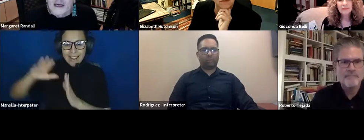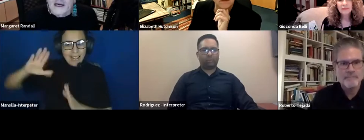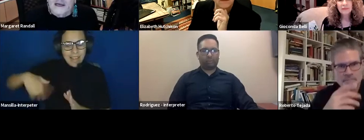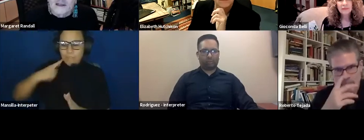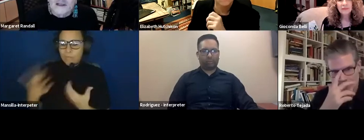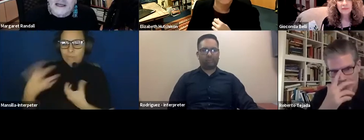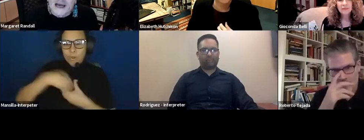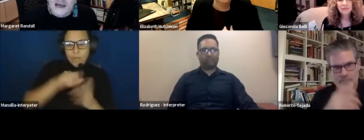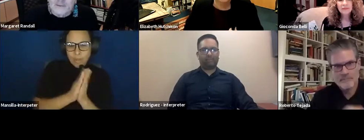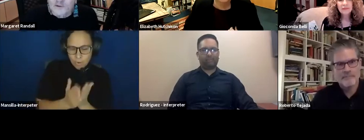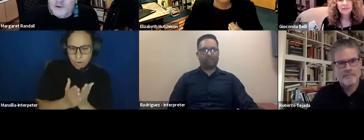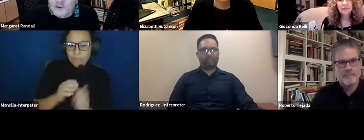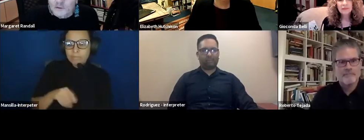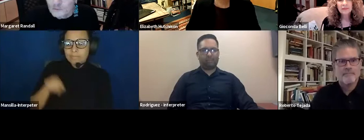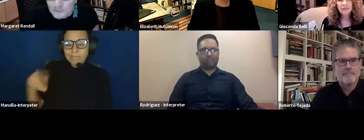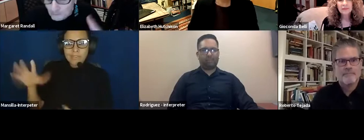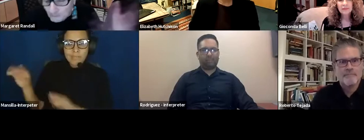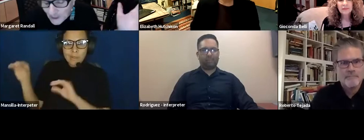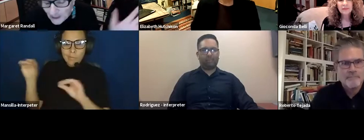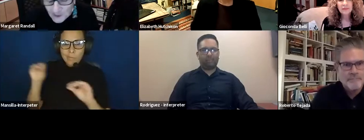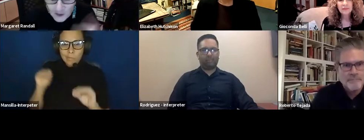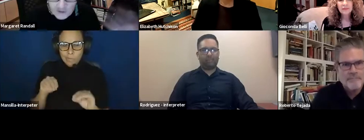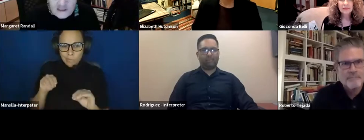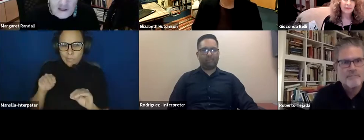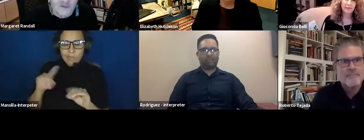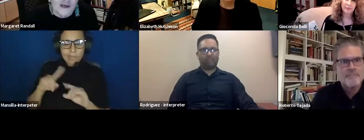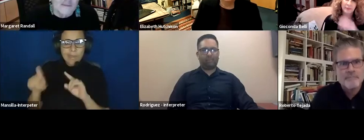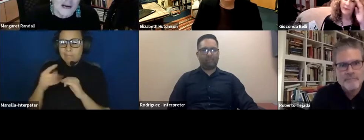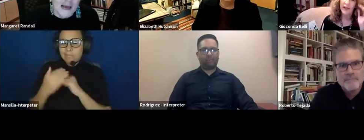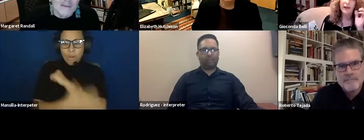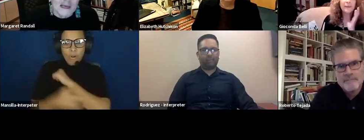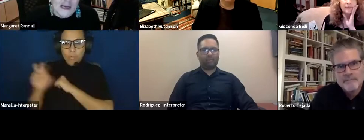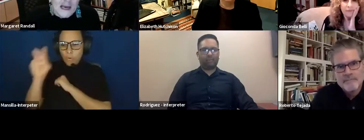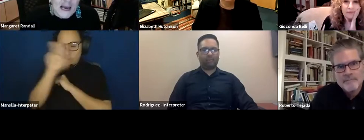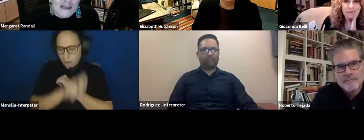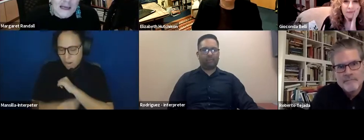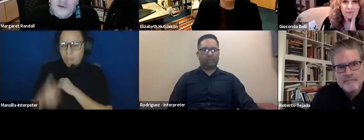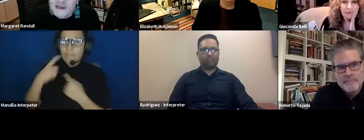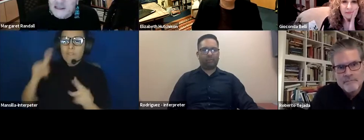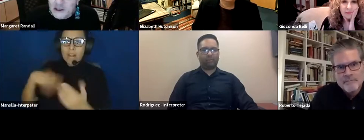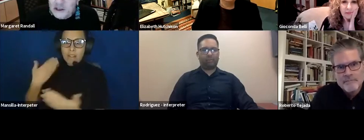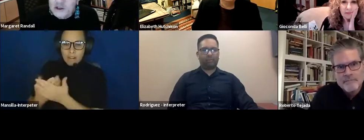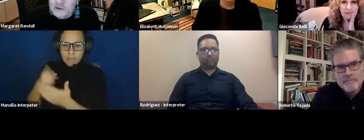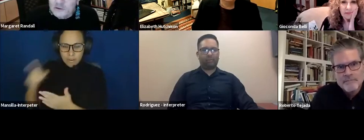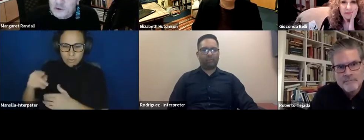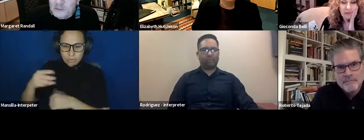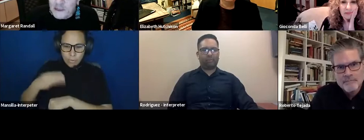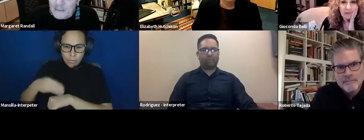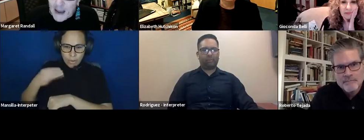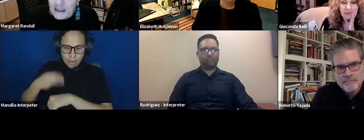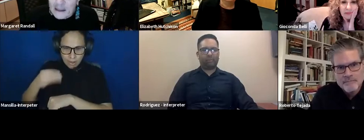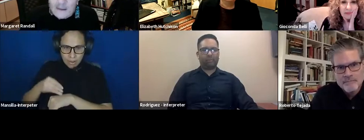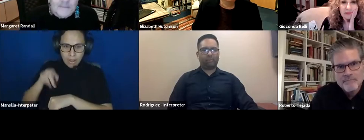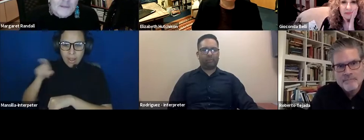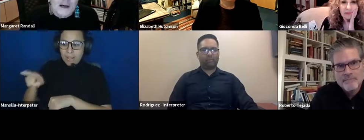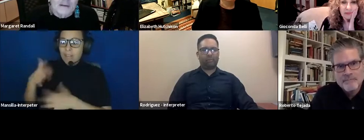book. Shelly had moved to many other countries, and then finally Miami, and had transitioned to, to being a